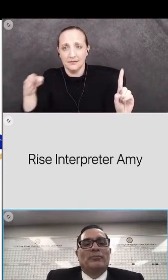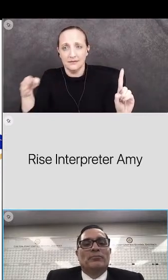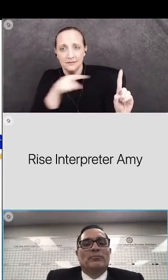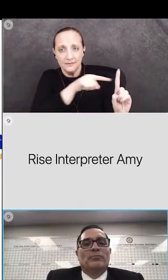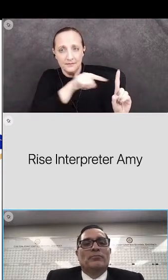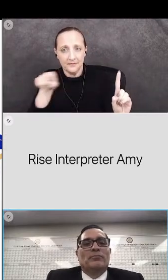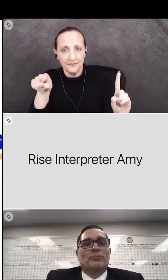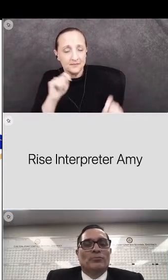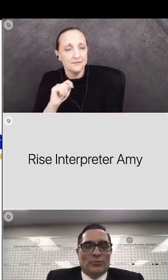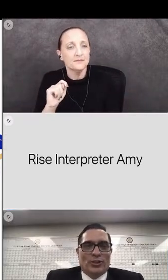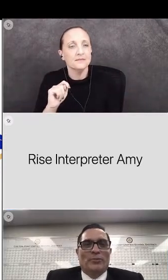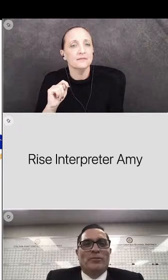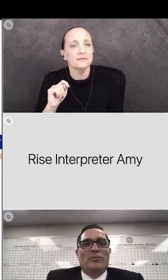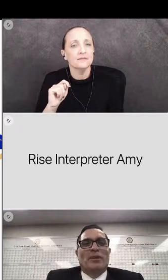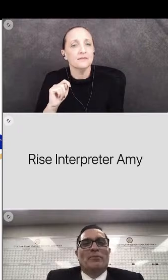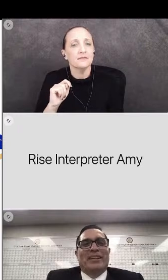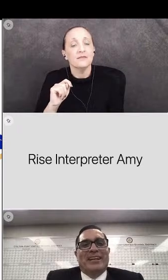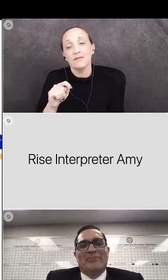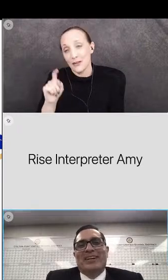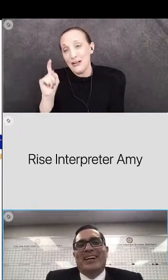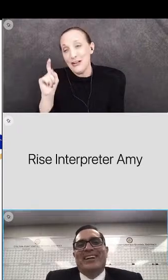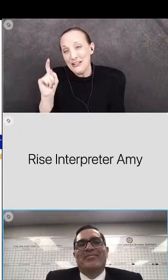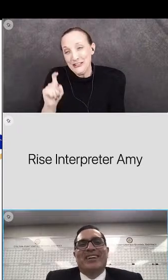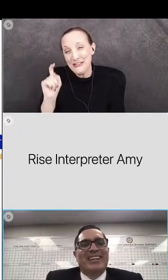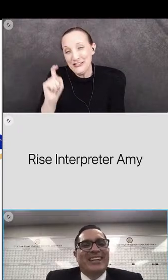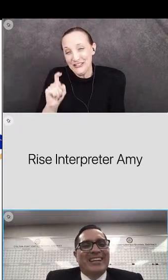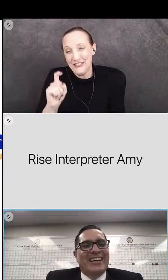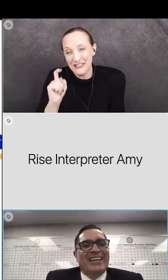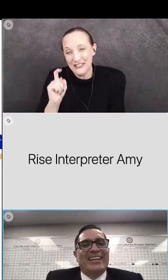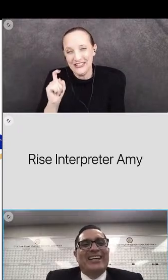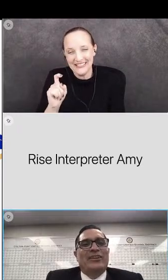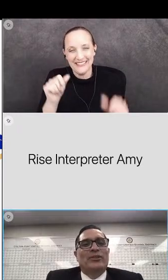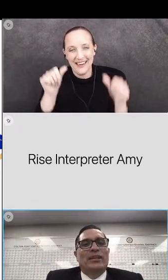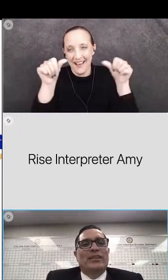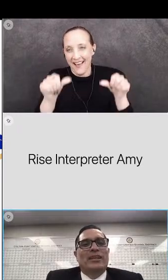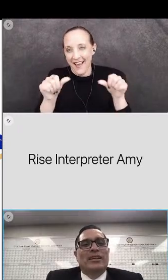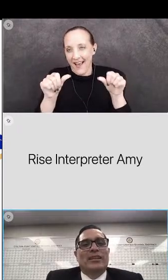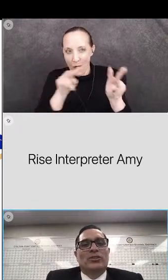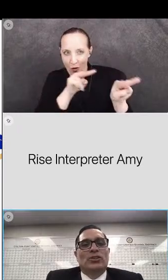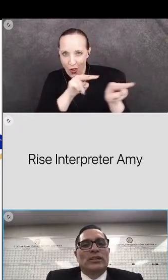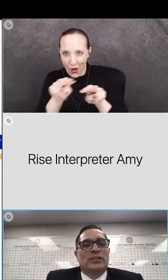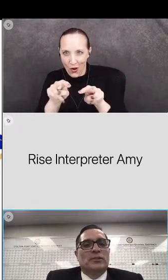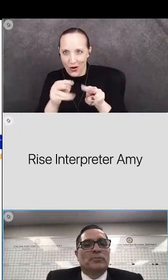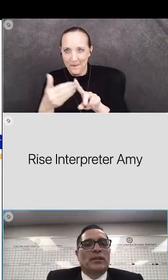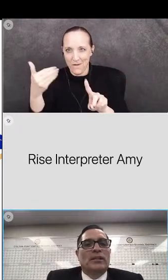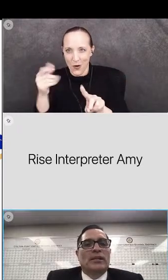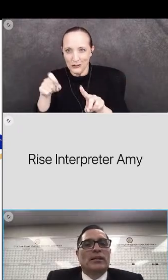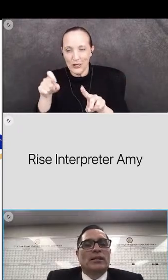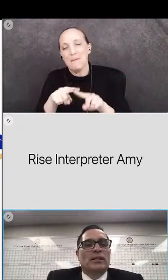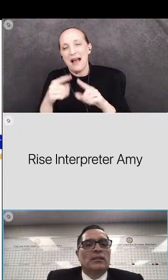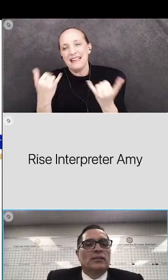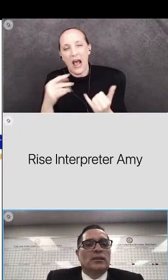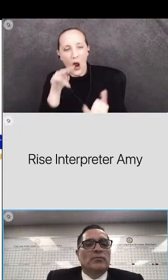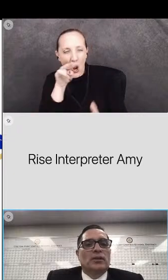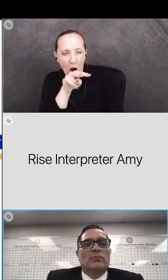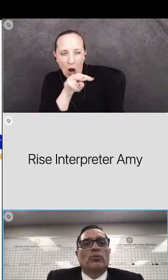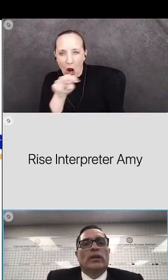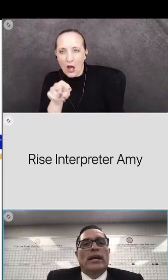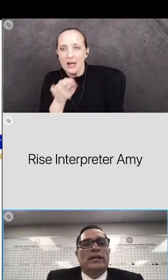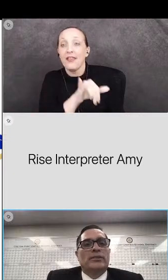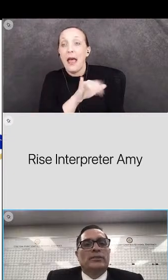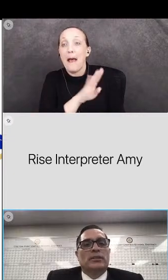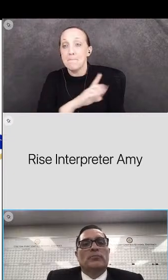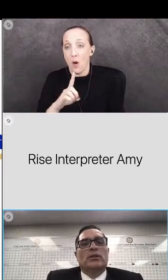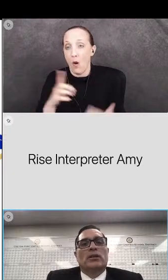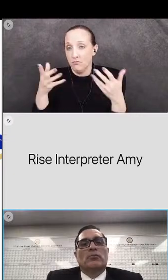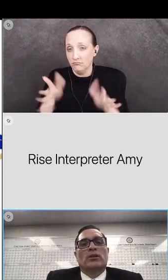uh should have been probably up uh but anyhow you get the the gist but uh this is something the